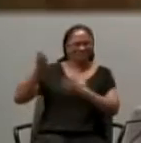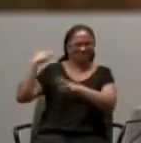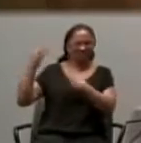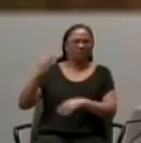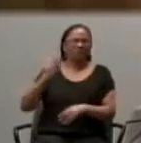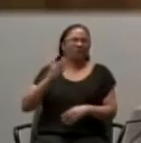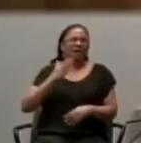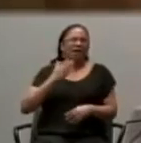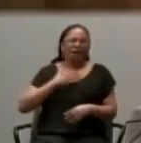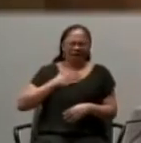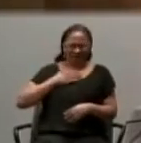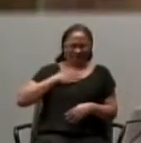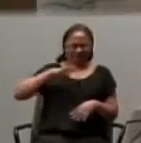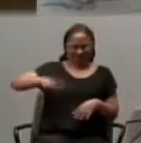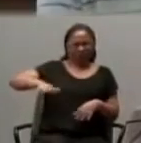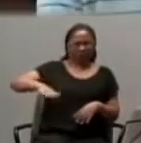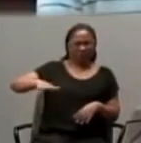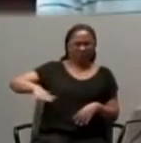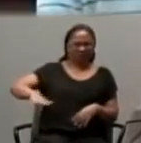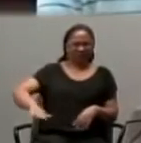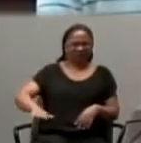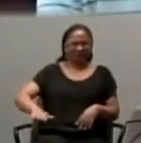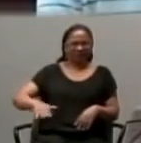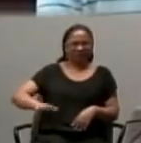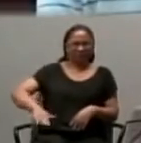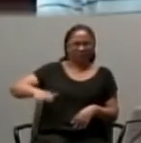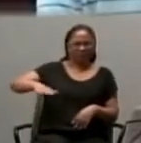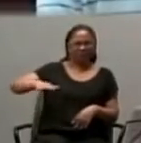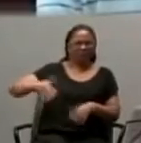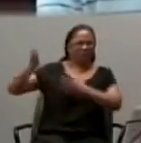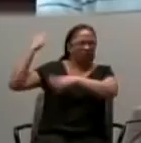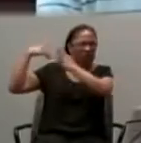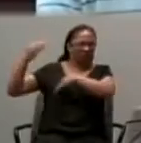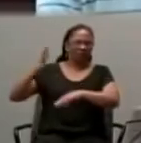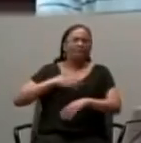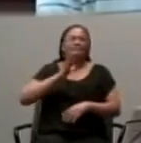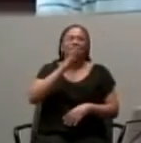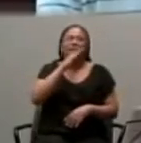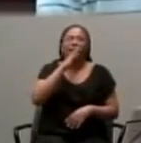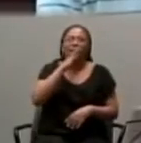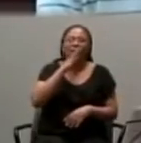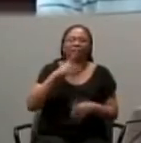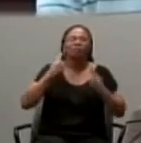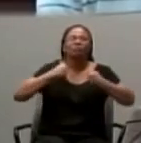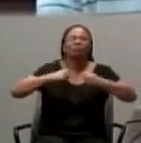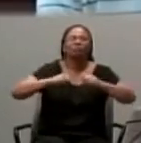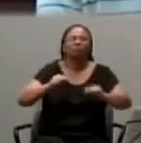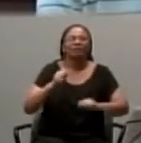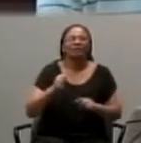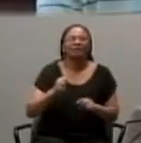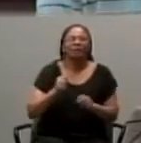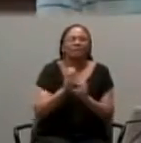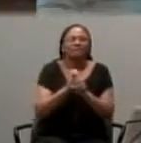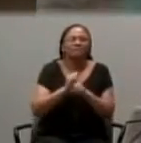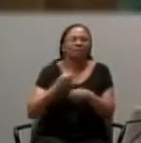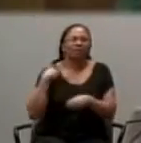I remember as a child, I remember as a child, my mother trying to get us to eat spinach.